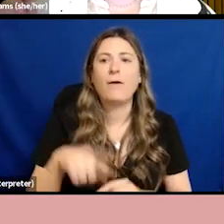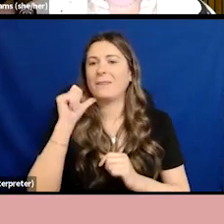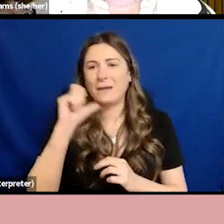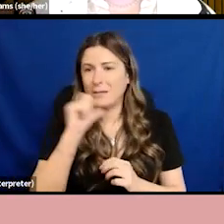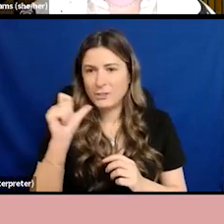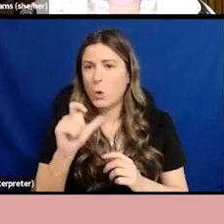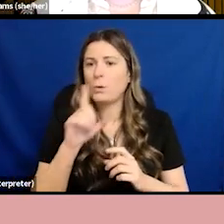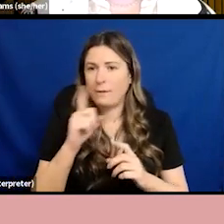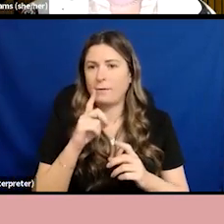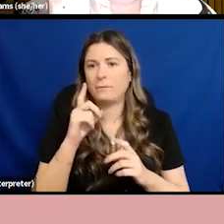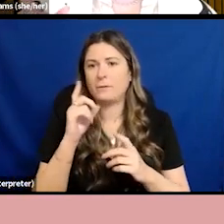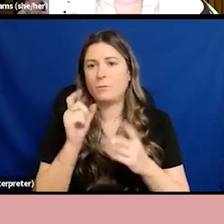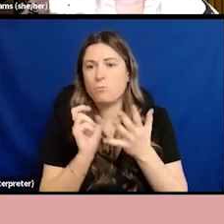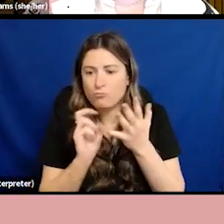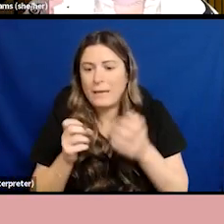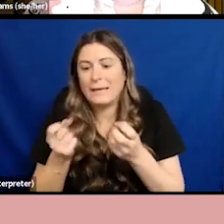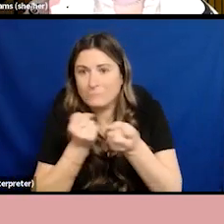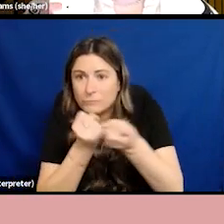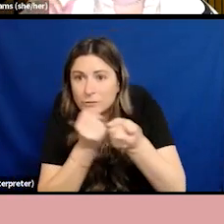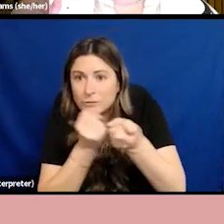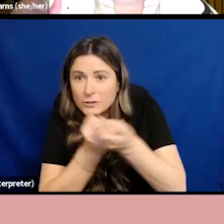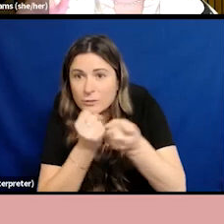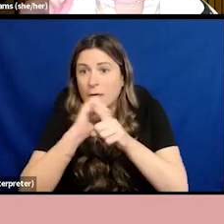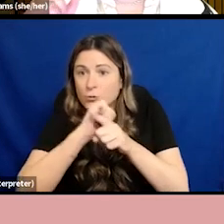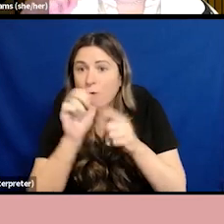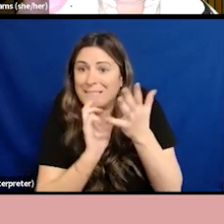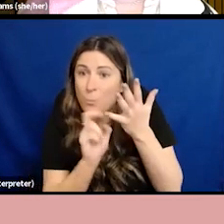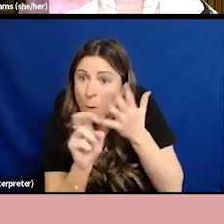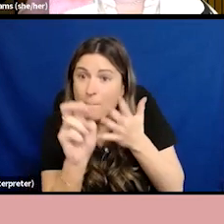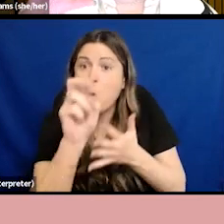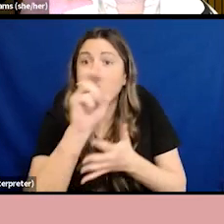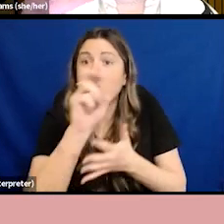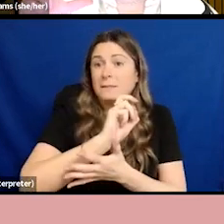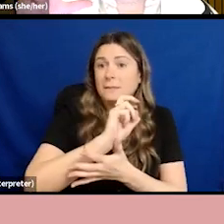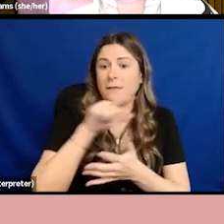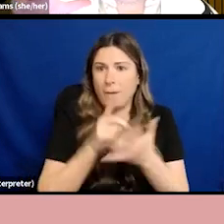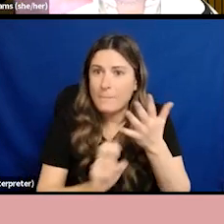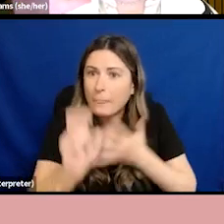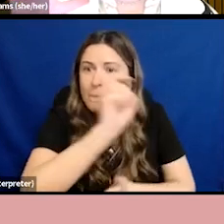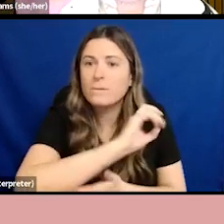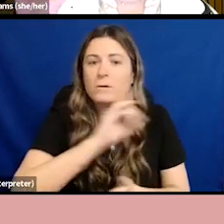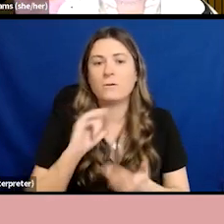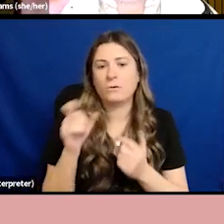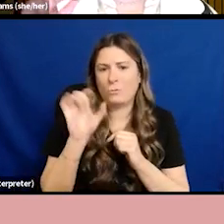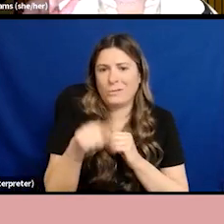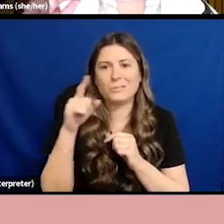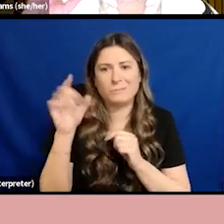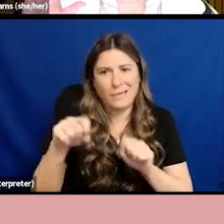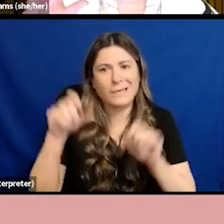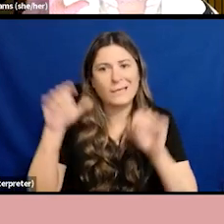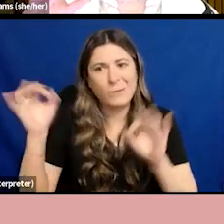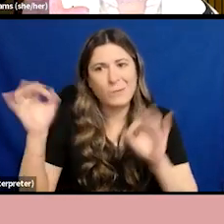talent up through the business, which goes some way to explain the widening gap as black women age through their careers